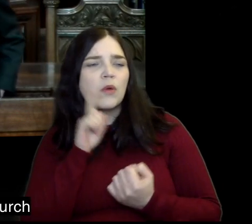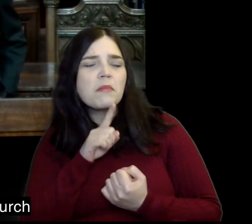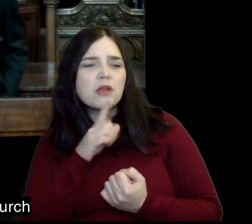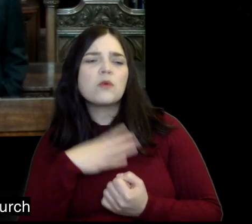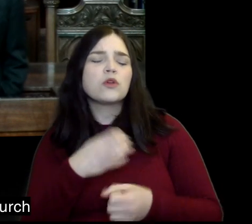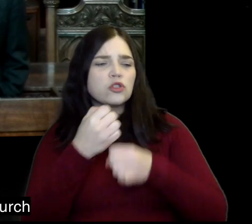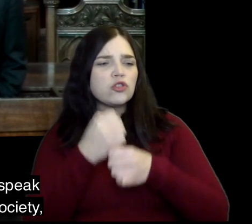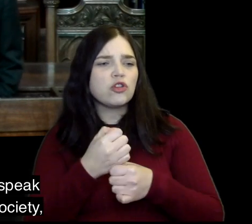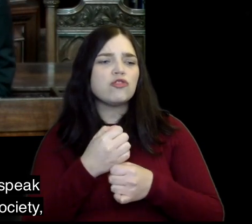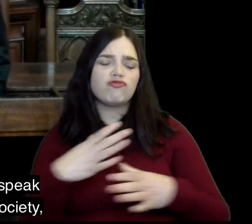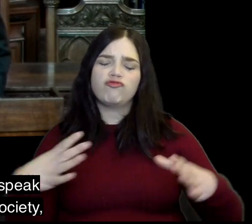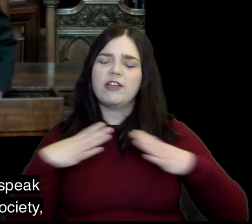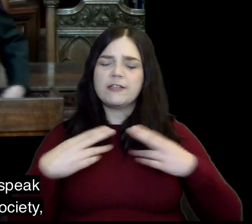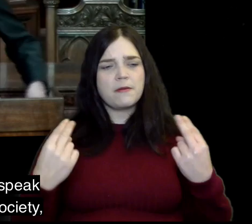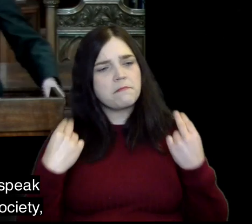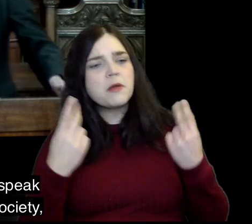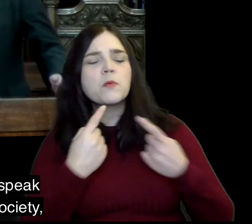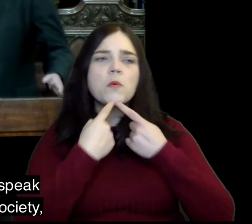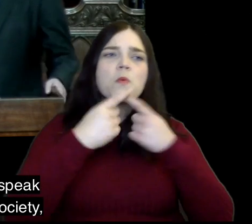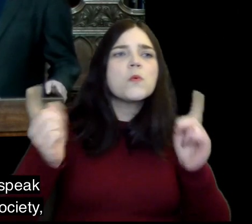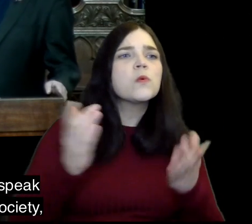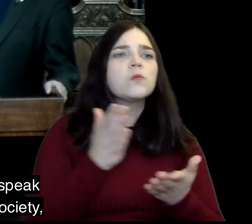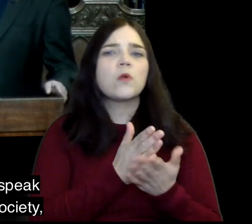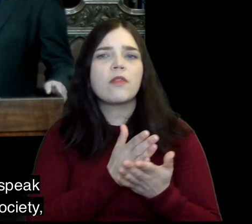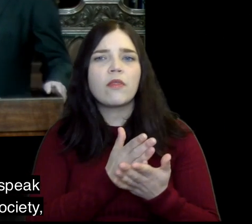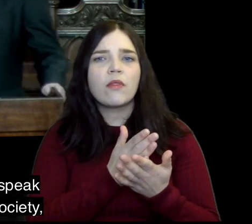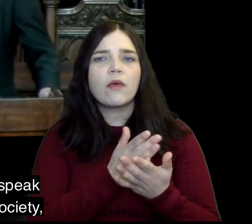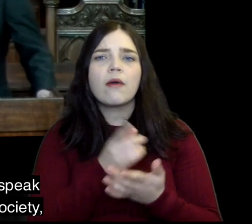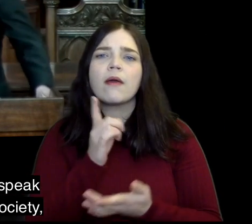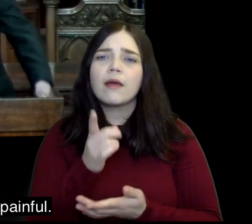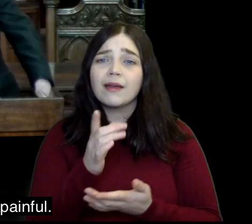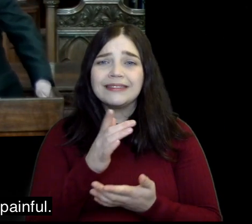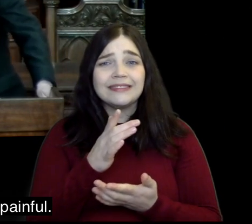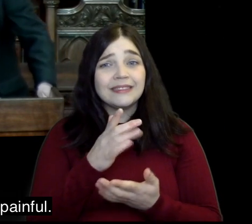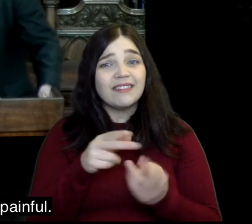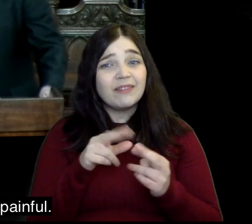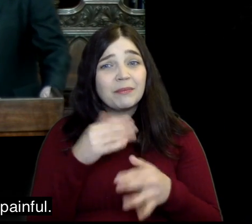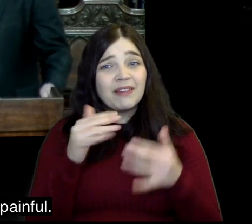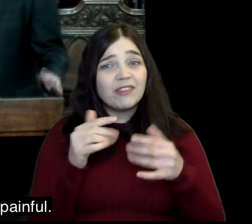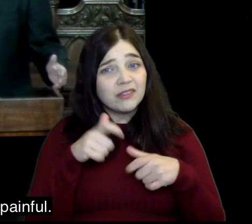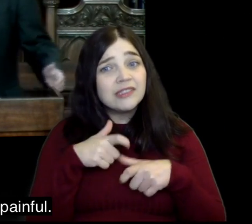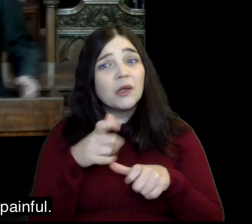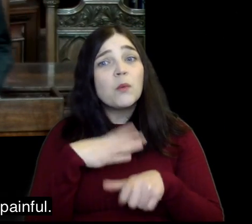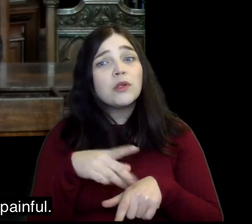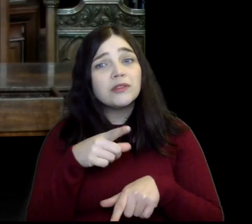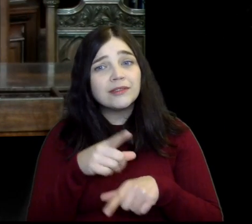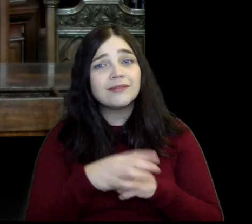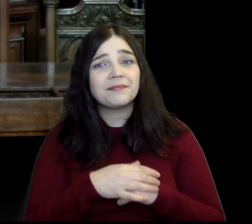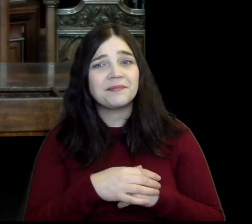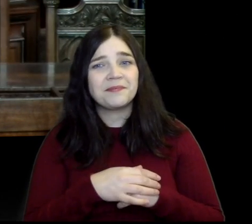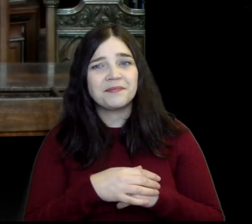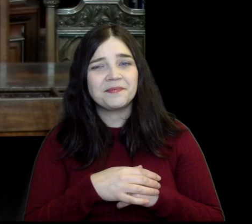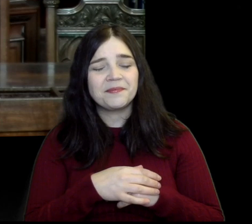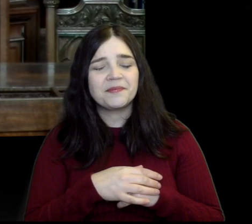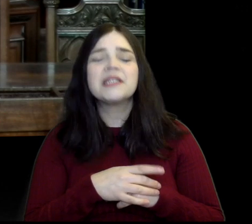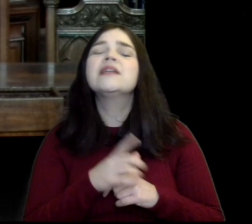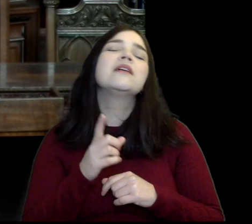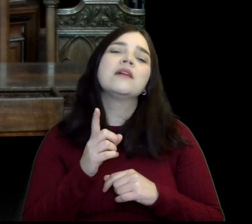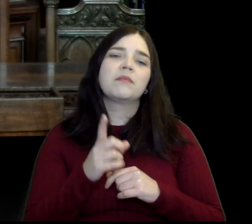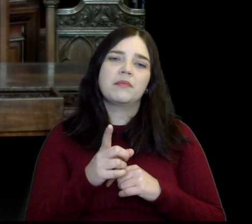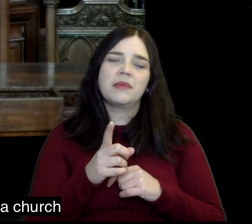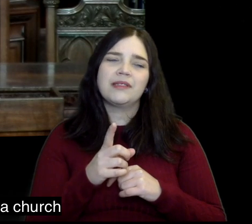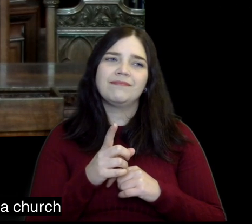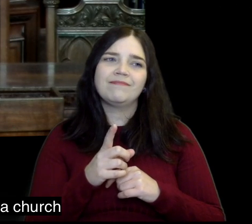God wants strong men and women he wants a church that is ready to speak out his truth to society even when that's painful